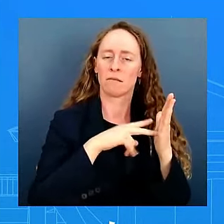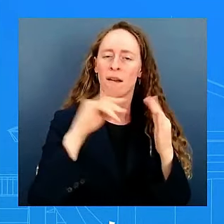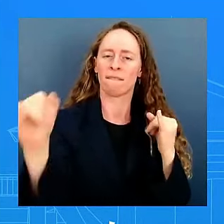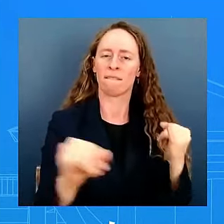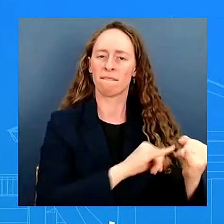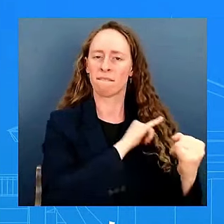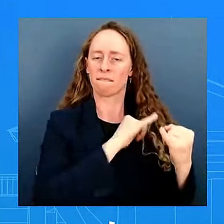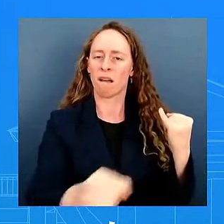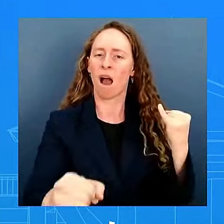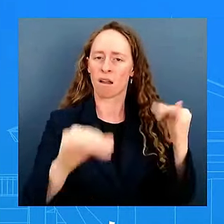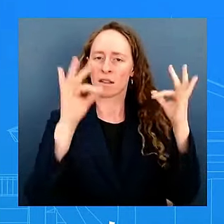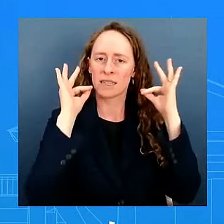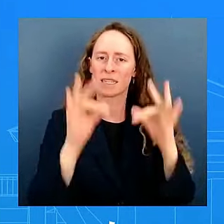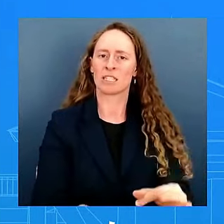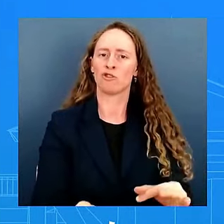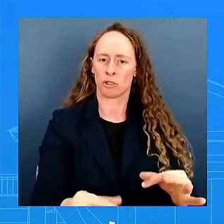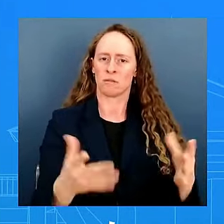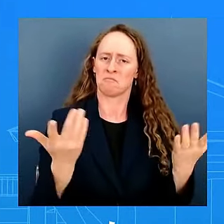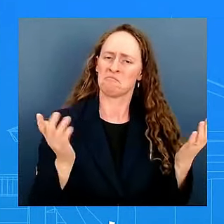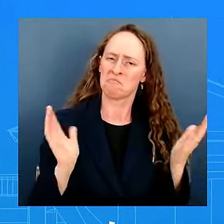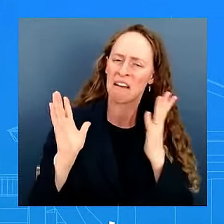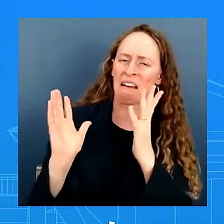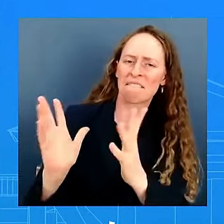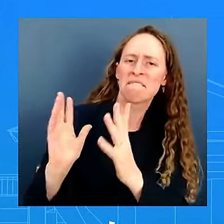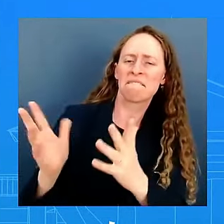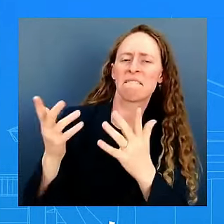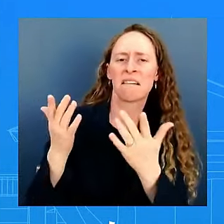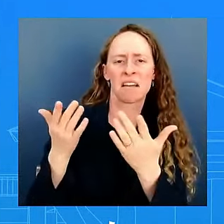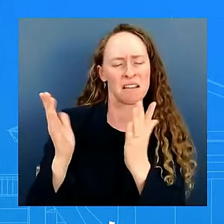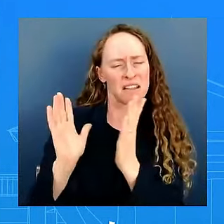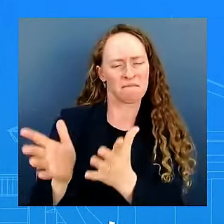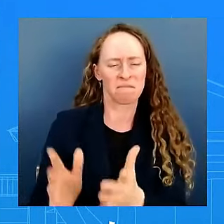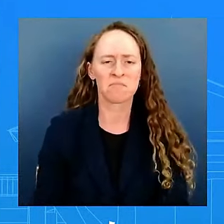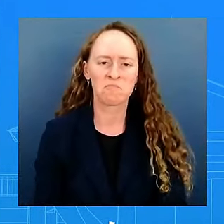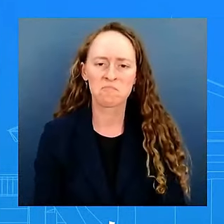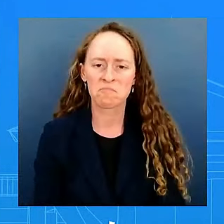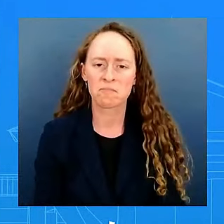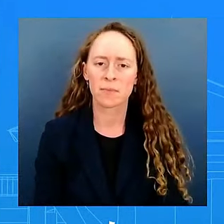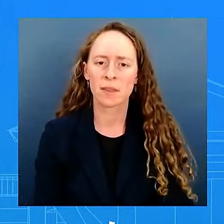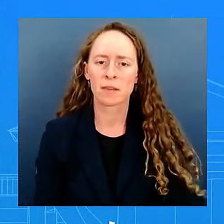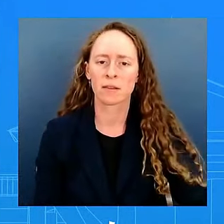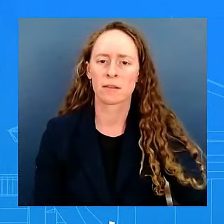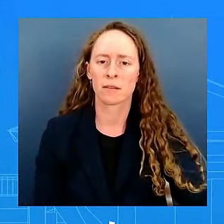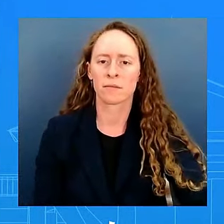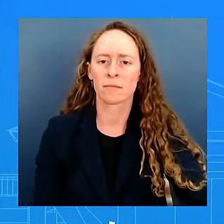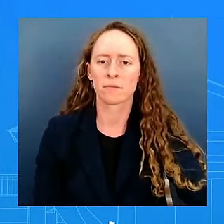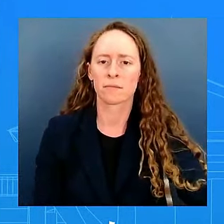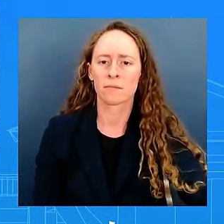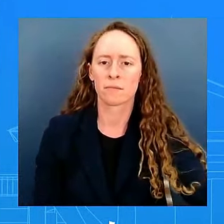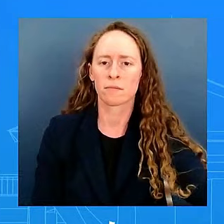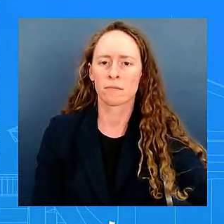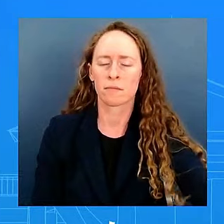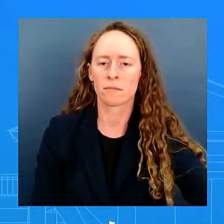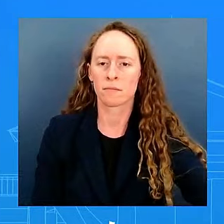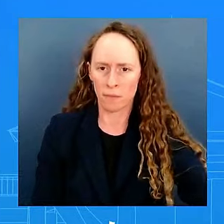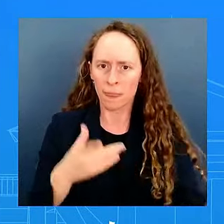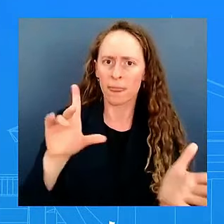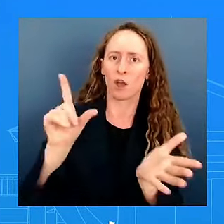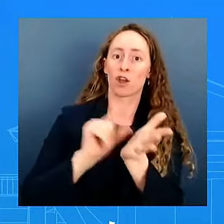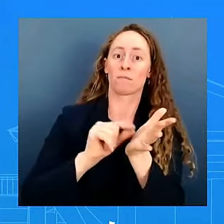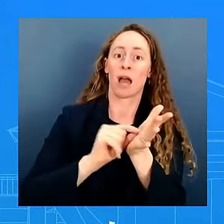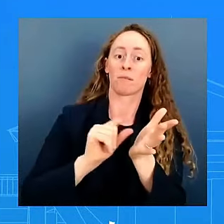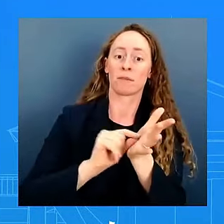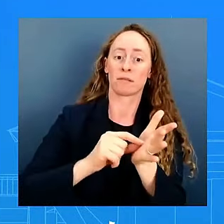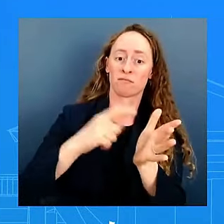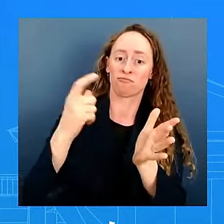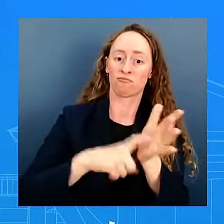decision to the process to play through so you're seeing the post saying that the decision is it could land only after the election is that accurate